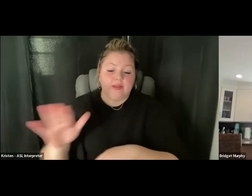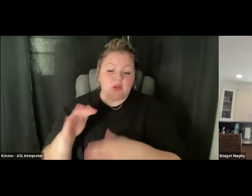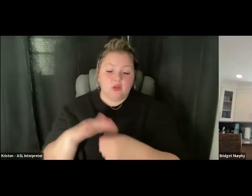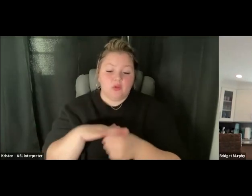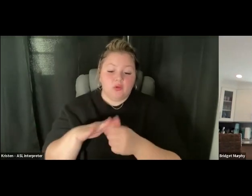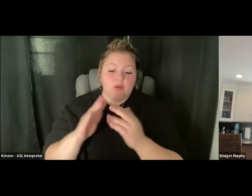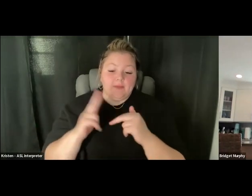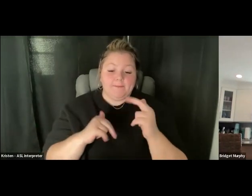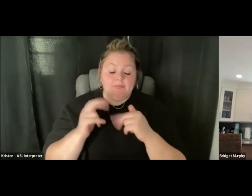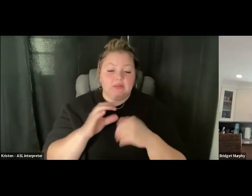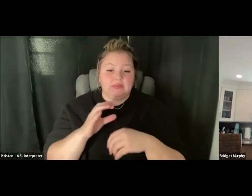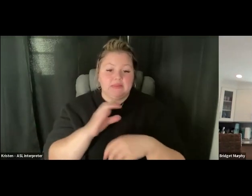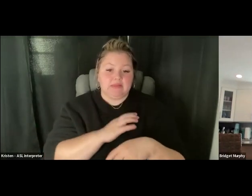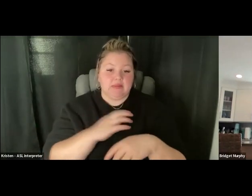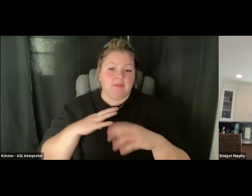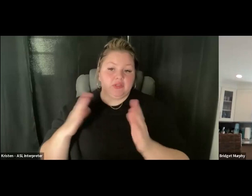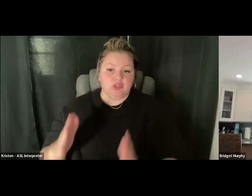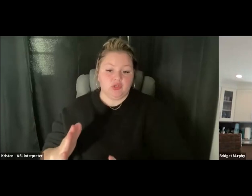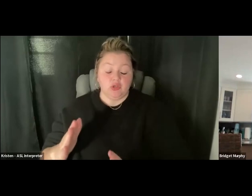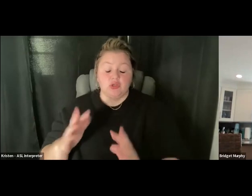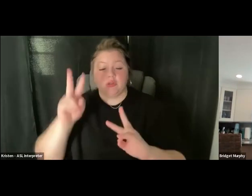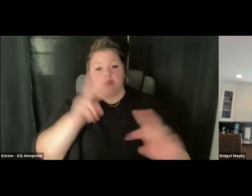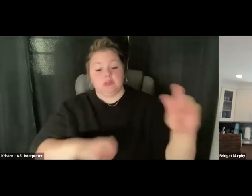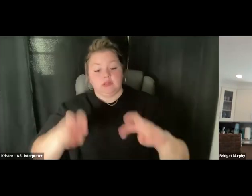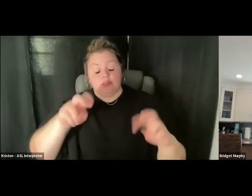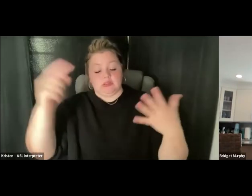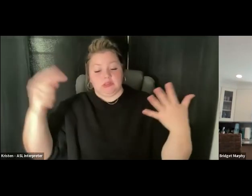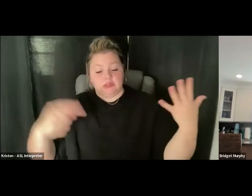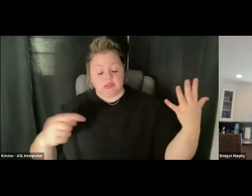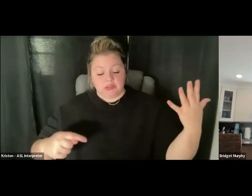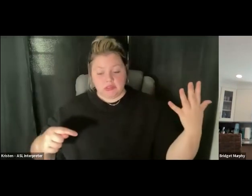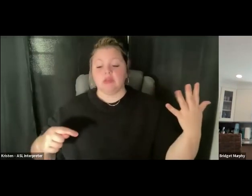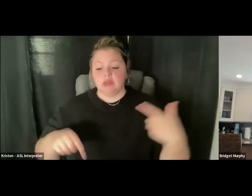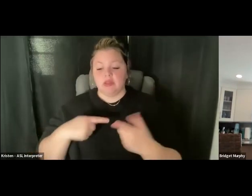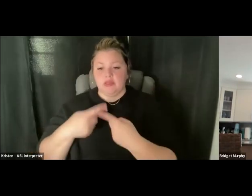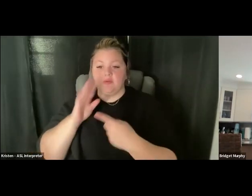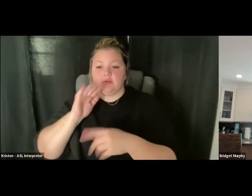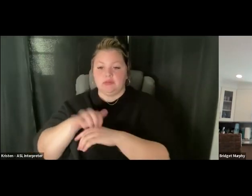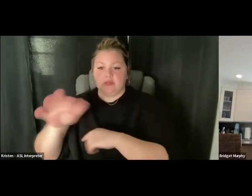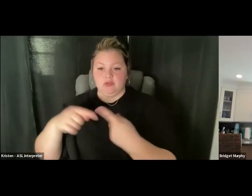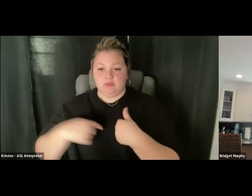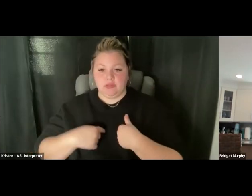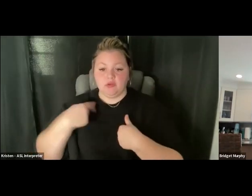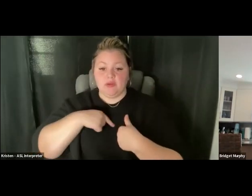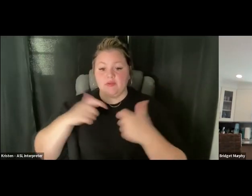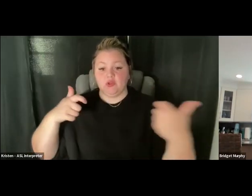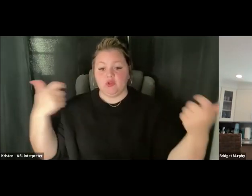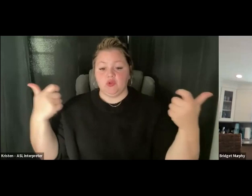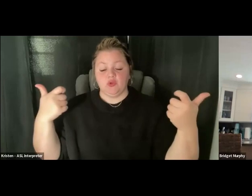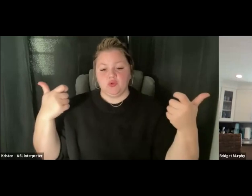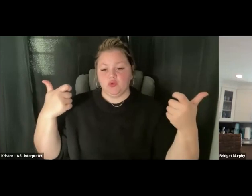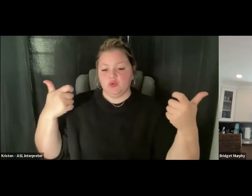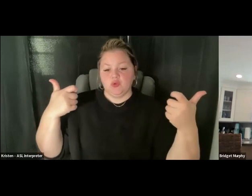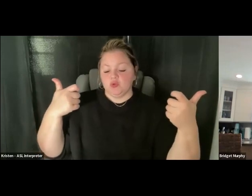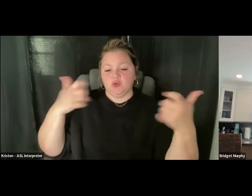and they'll send that information to me. So we have a very big database of all of our locations, what has